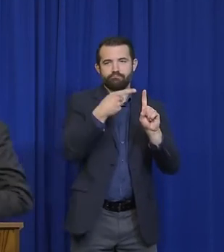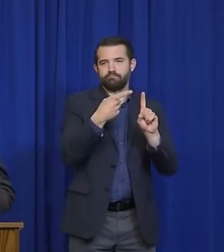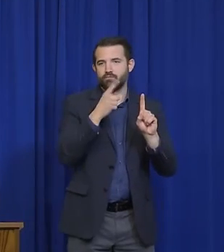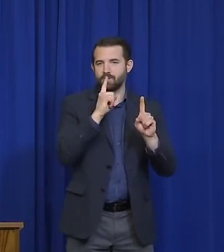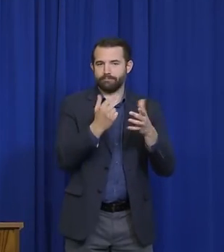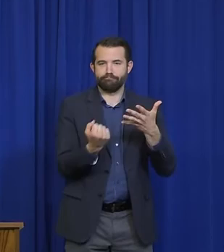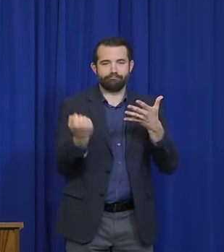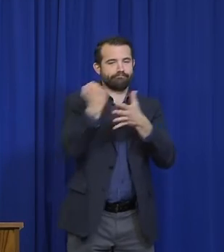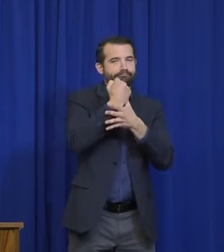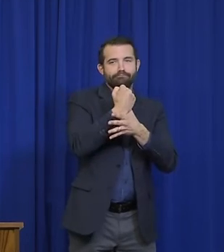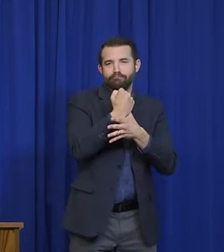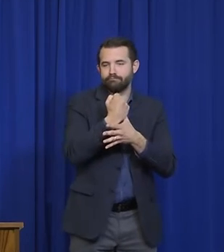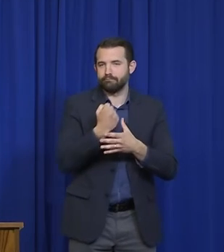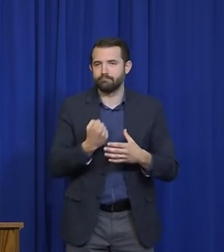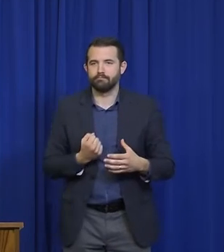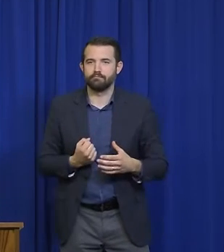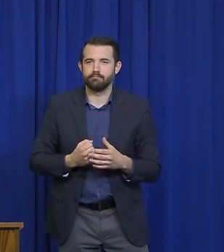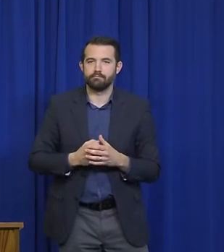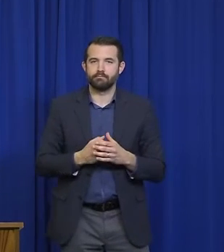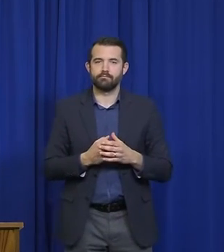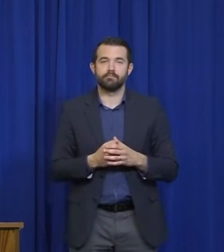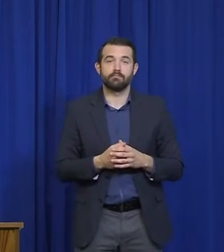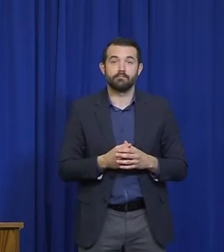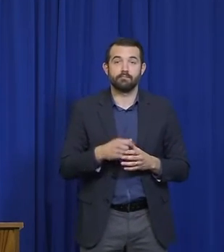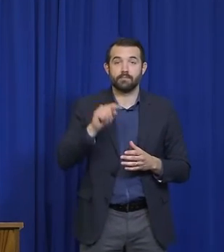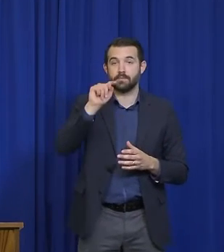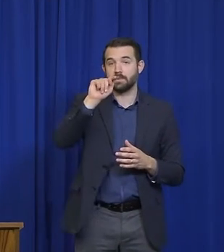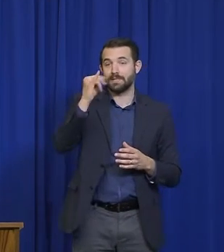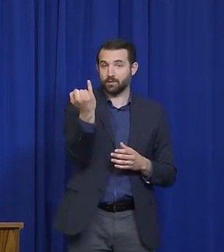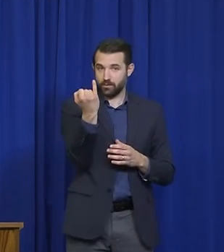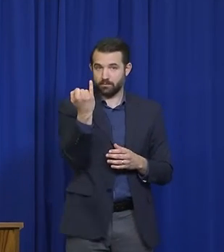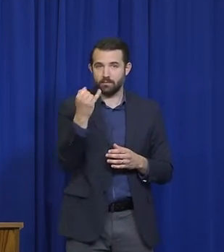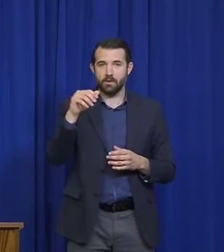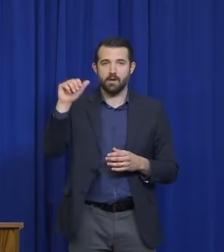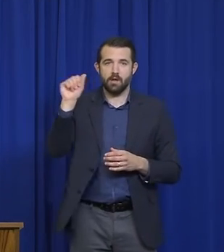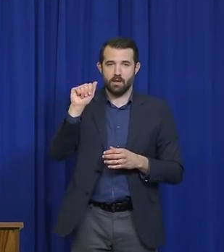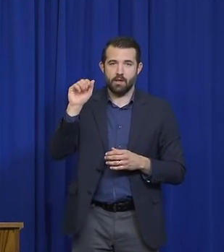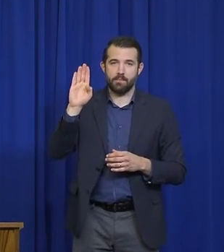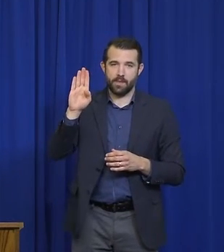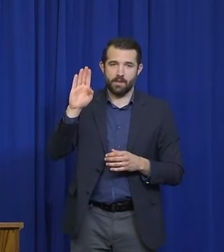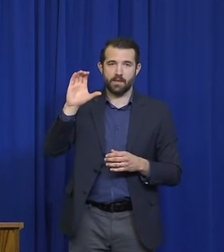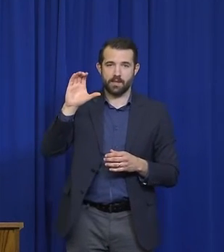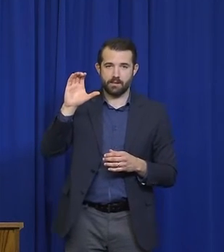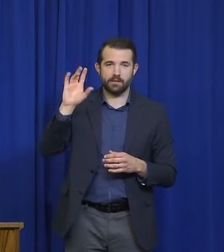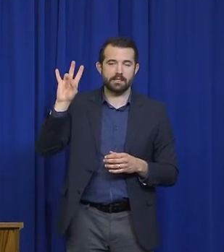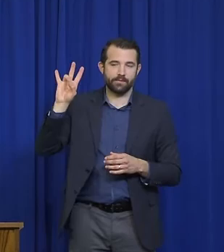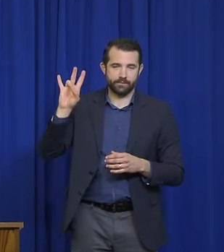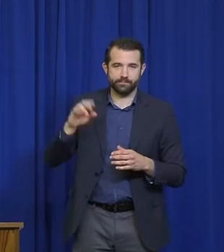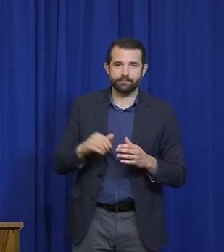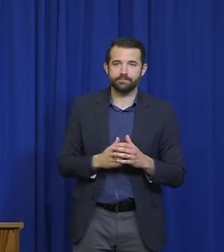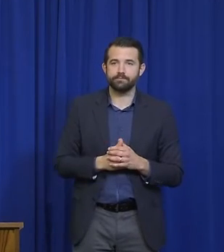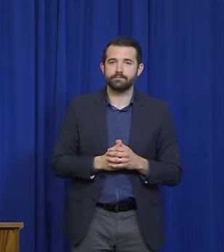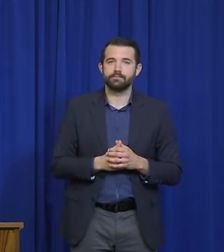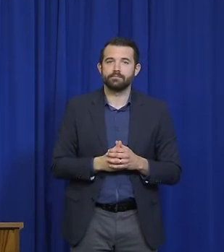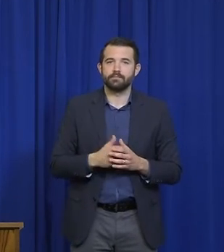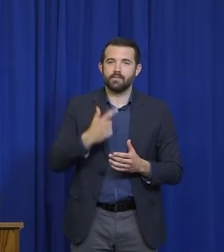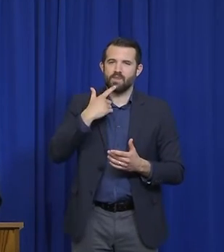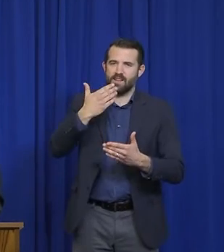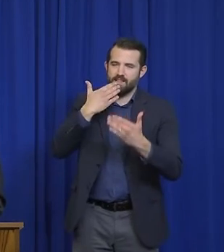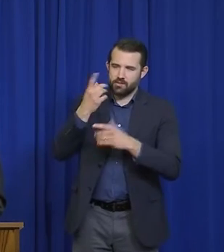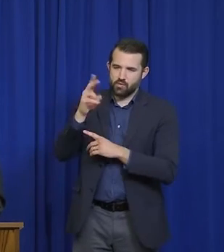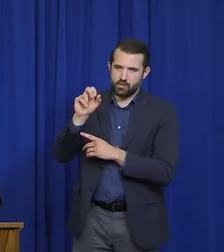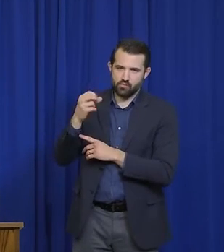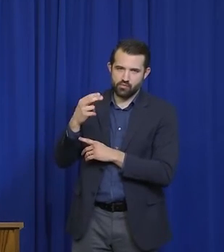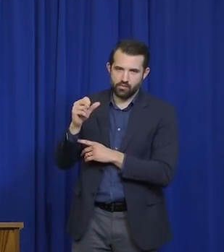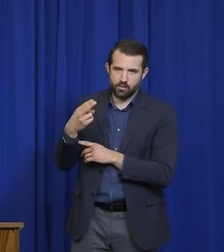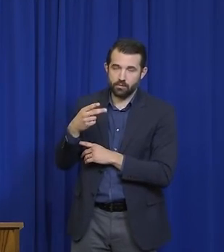Next up is T.J. Tremble over at ABC7. Go ahead, T.J. Thank you, Dr. Shaw. Governor Mills, you talk about a